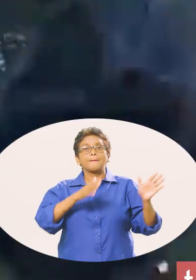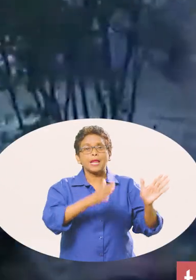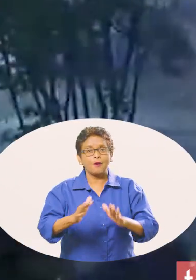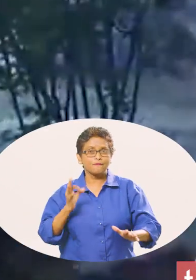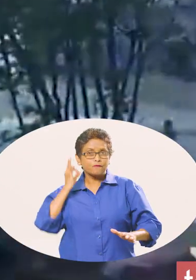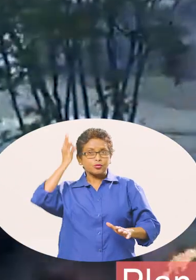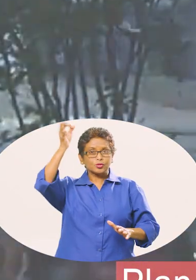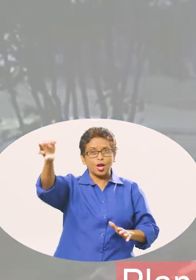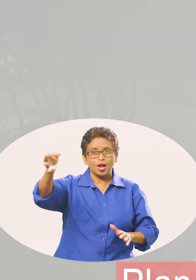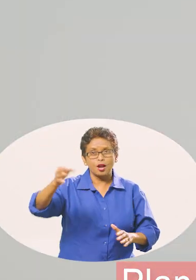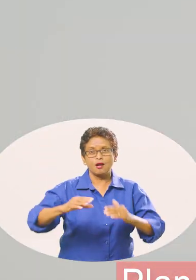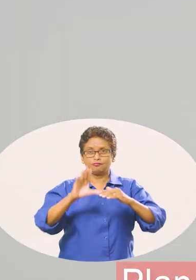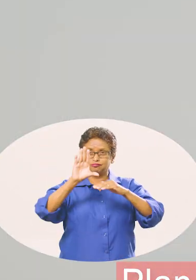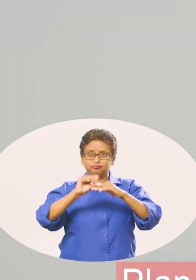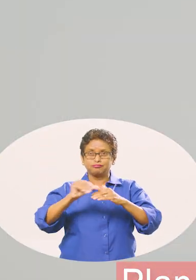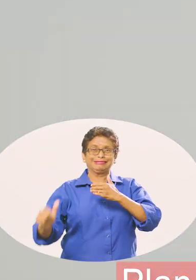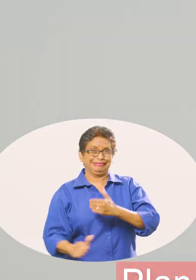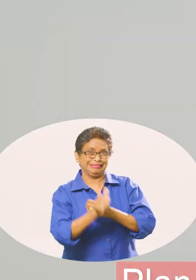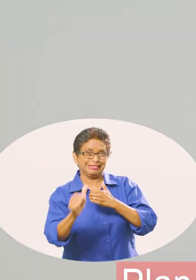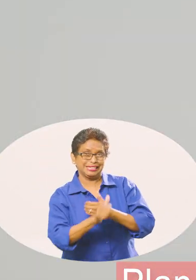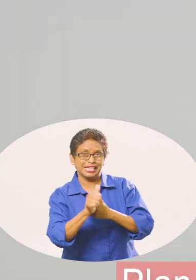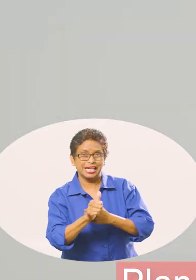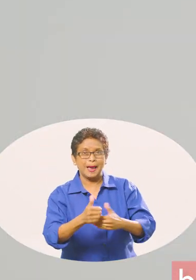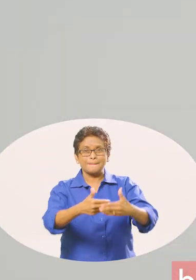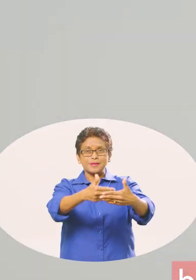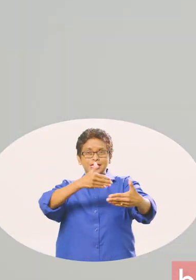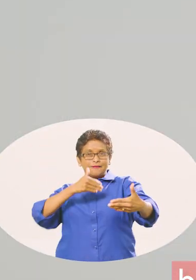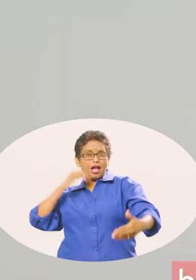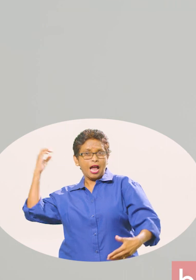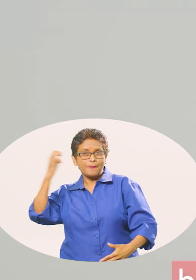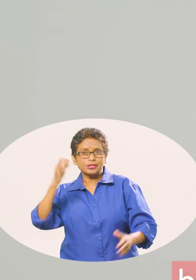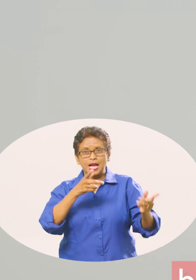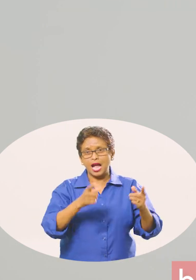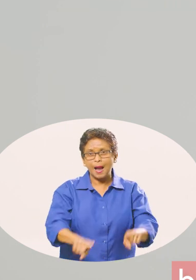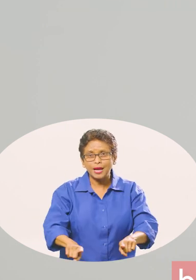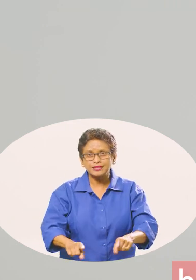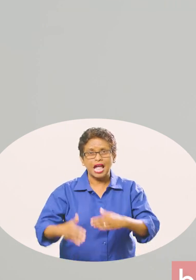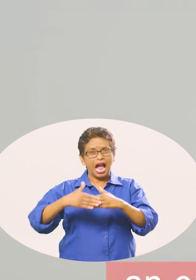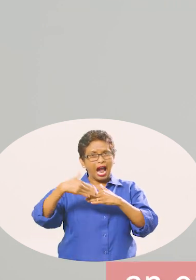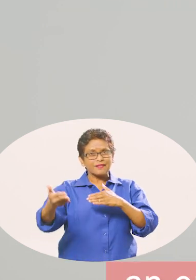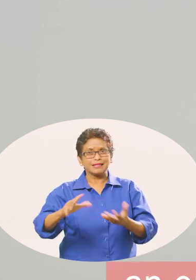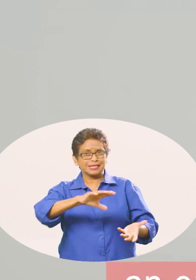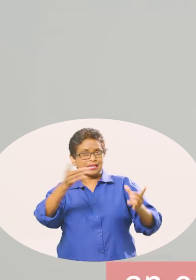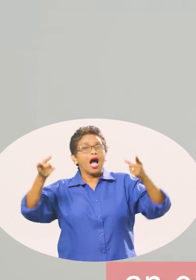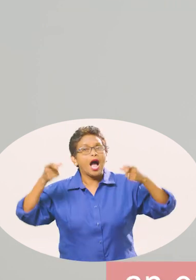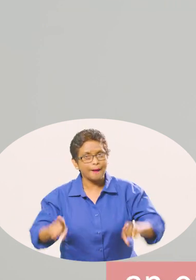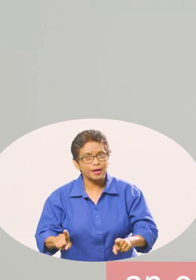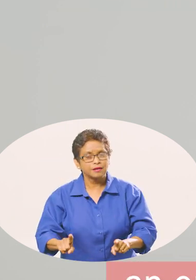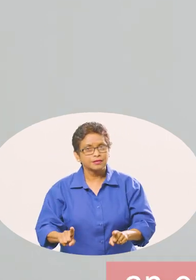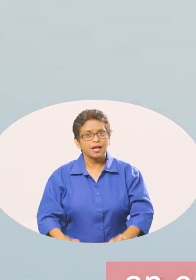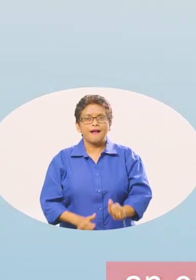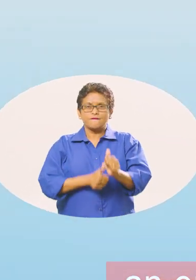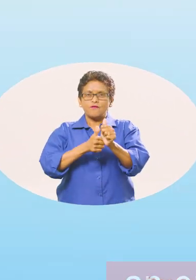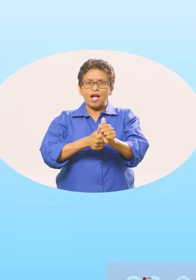an explosion? Plan ahead in order to reduce your risk before, during, and after a crisis, an emergency, or when